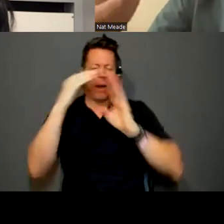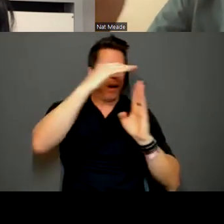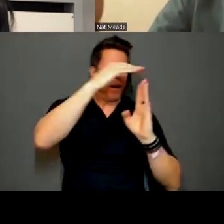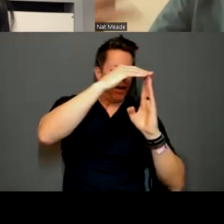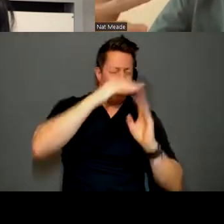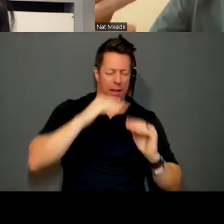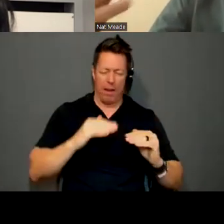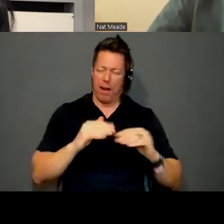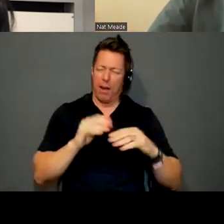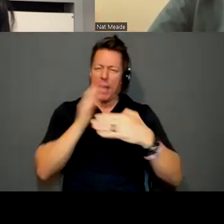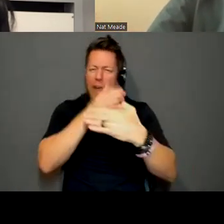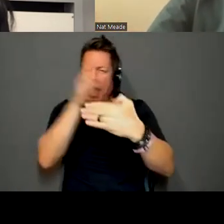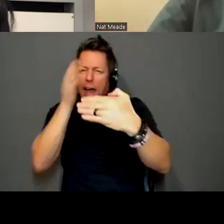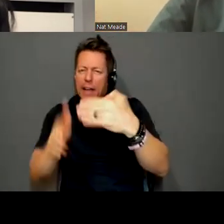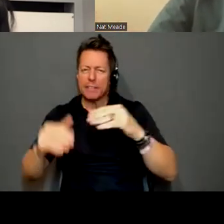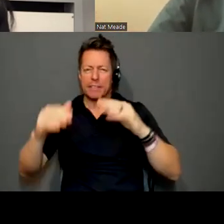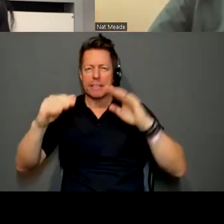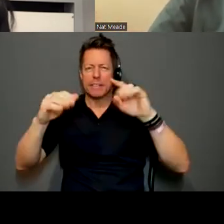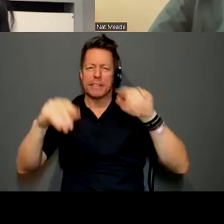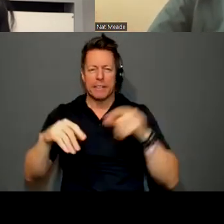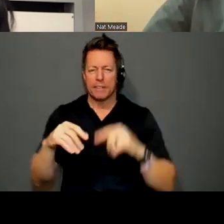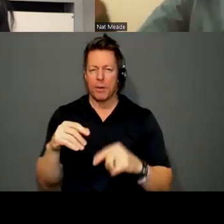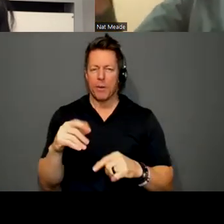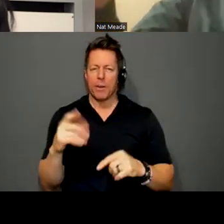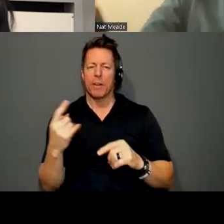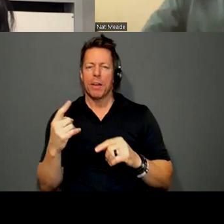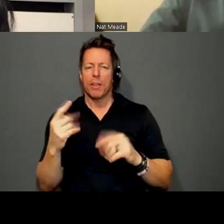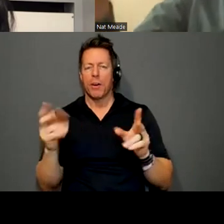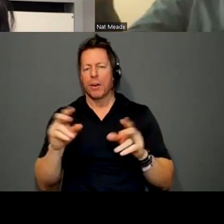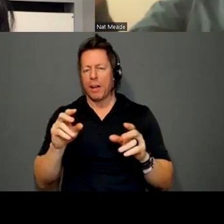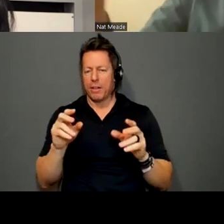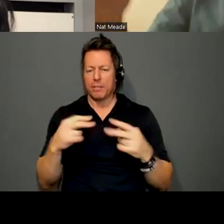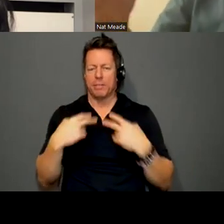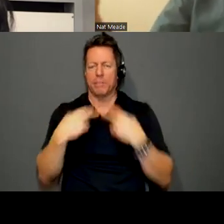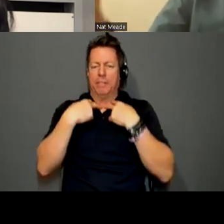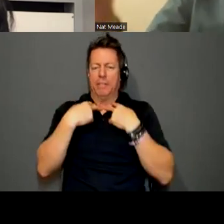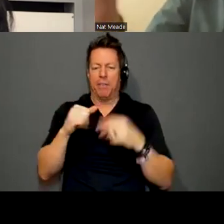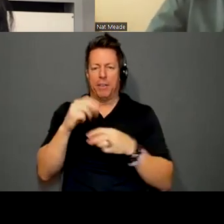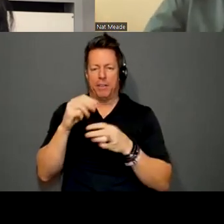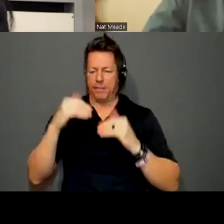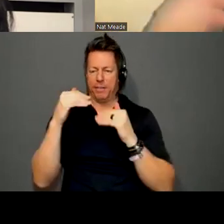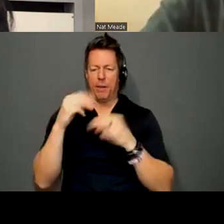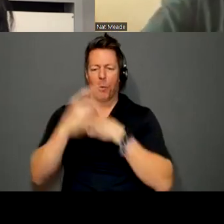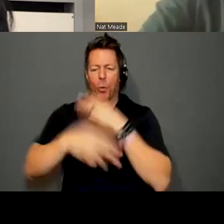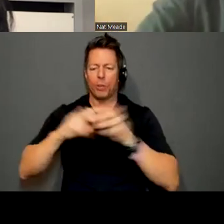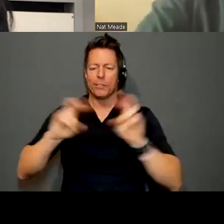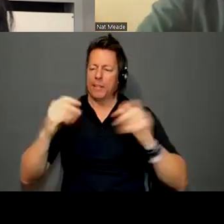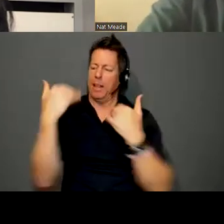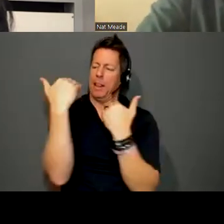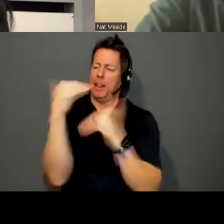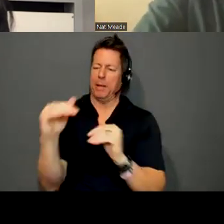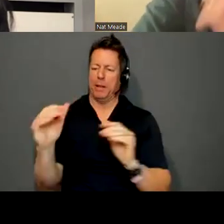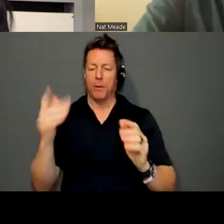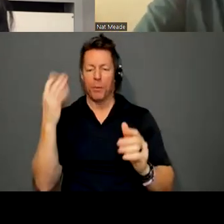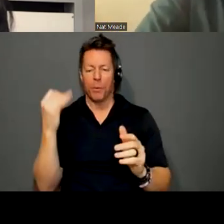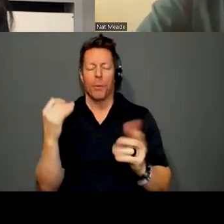imposing on them. So they're kind of, they're kind of victims of this world or they're kind of somehow it's imposing on their figures. But,